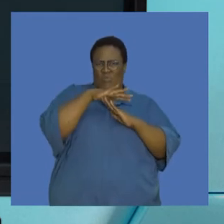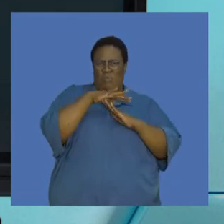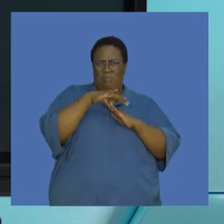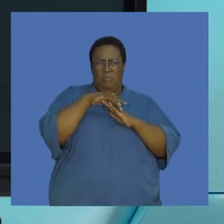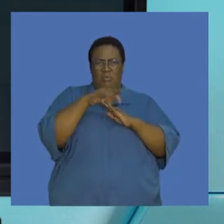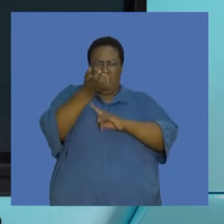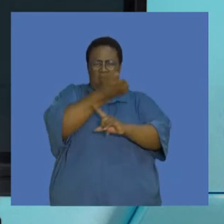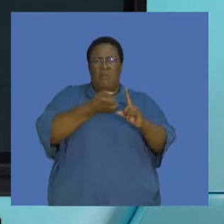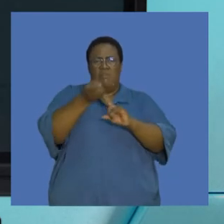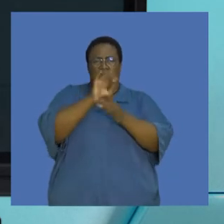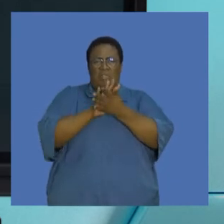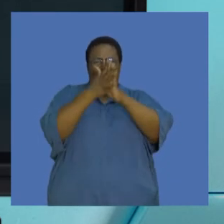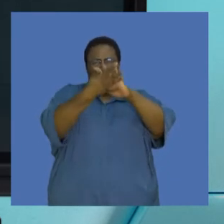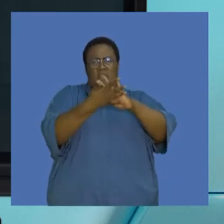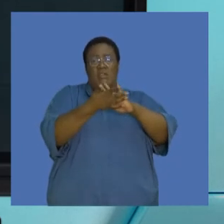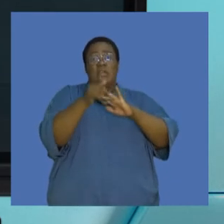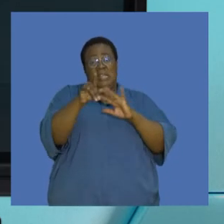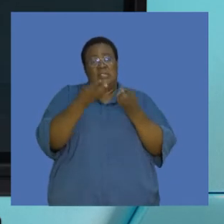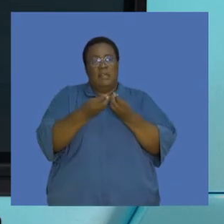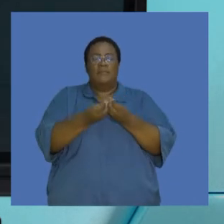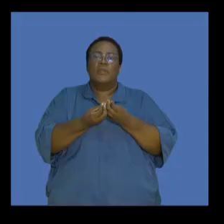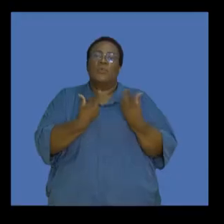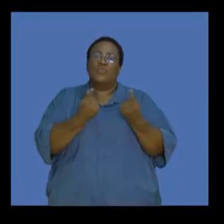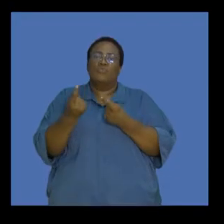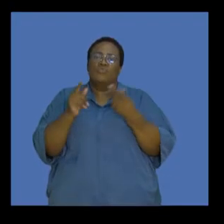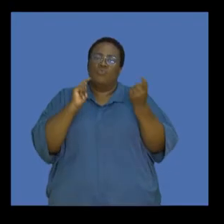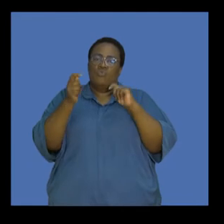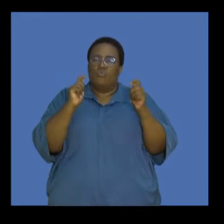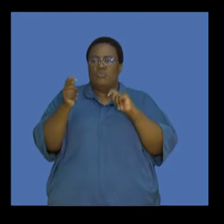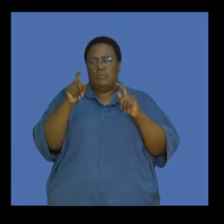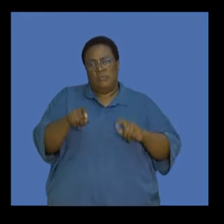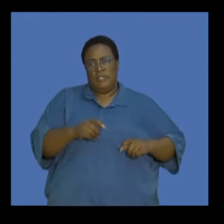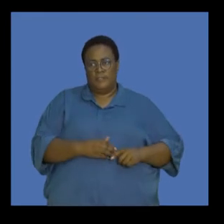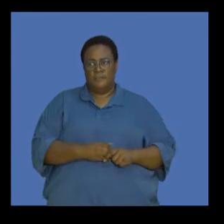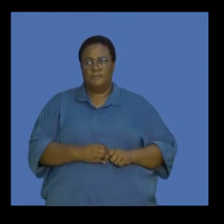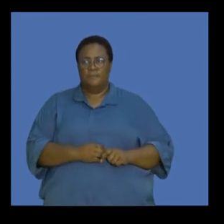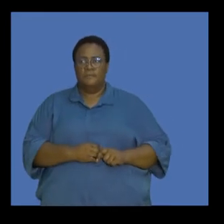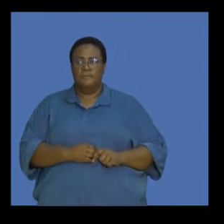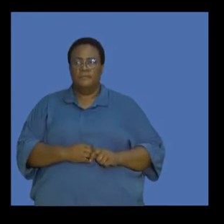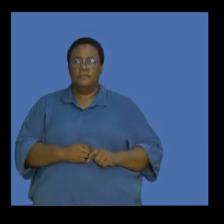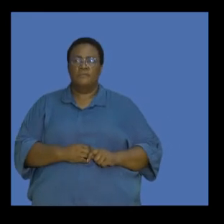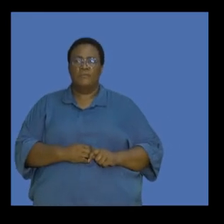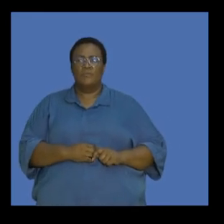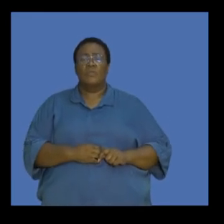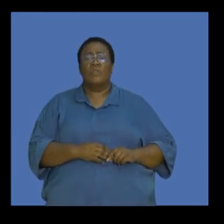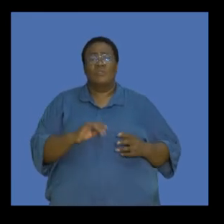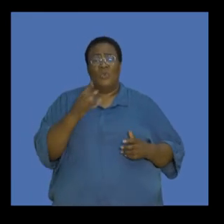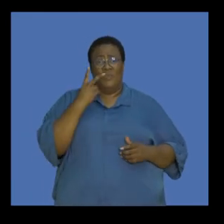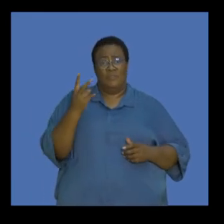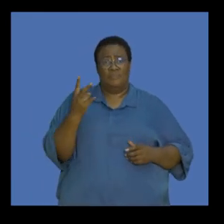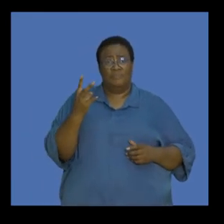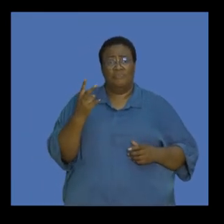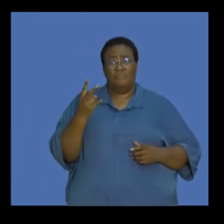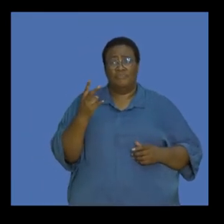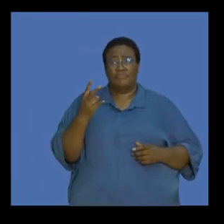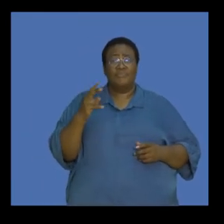This is some area that we need to work on. And let's see in the context of the globe where are we with this. So if we were